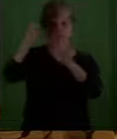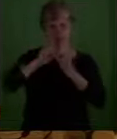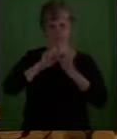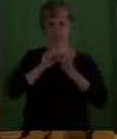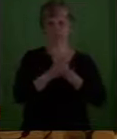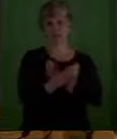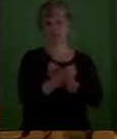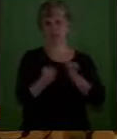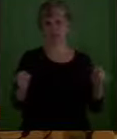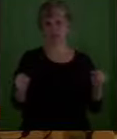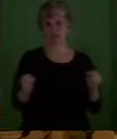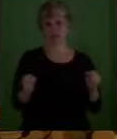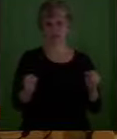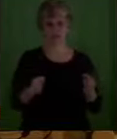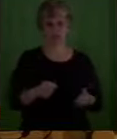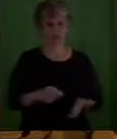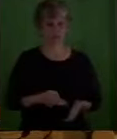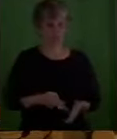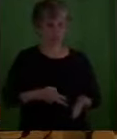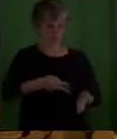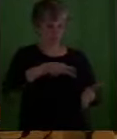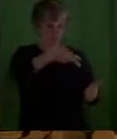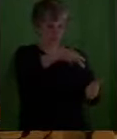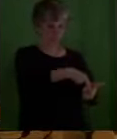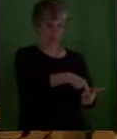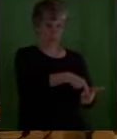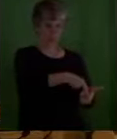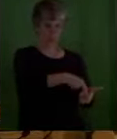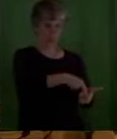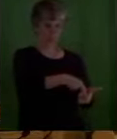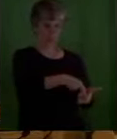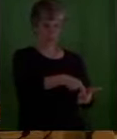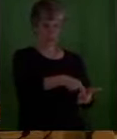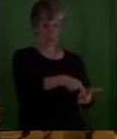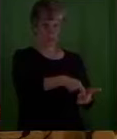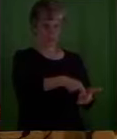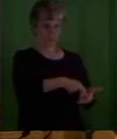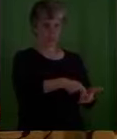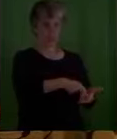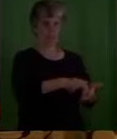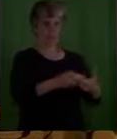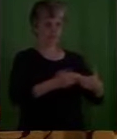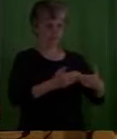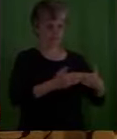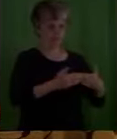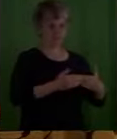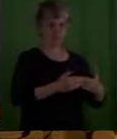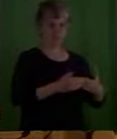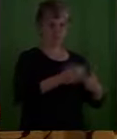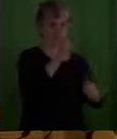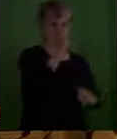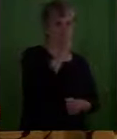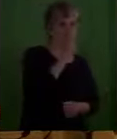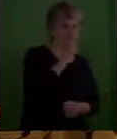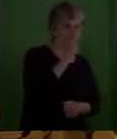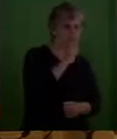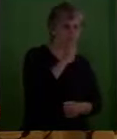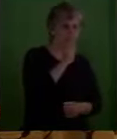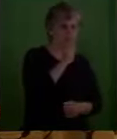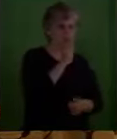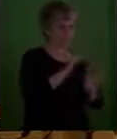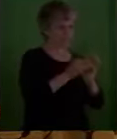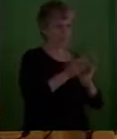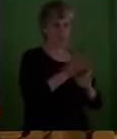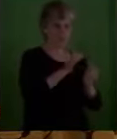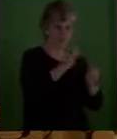culminates after a necessary suffering of the Messiah. and we who are